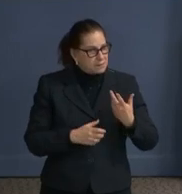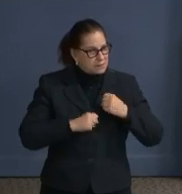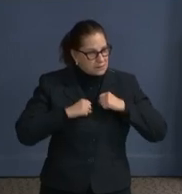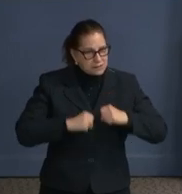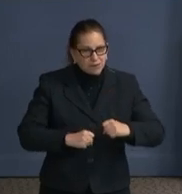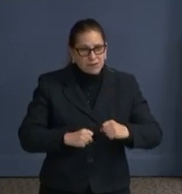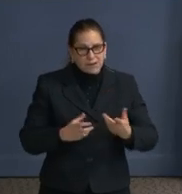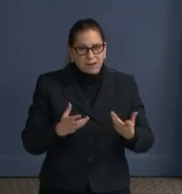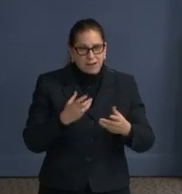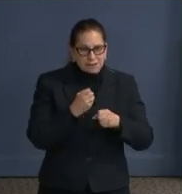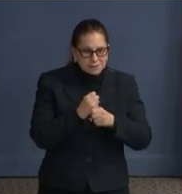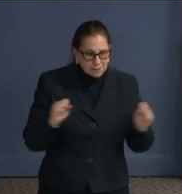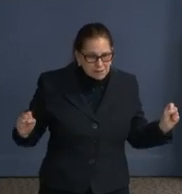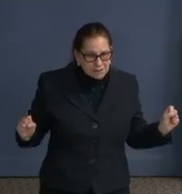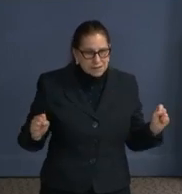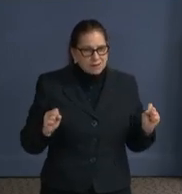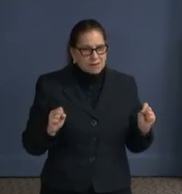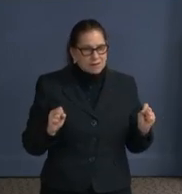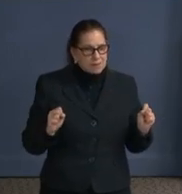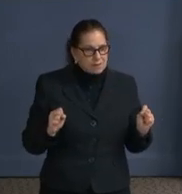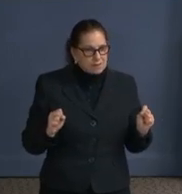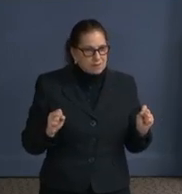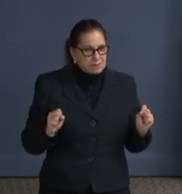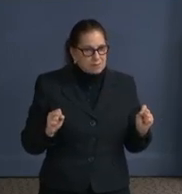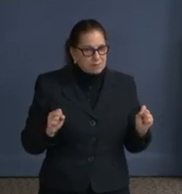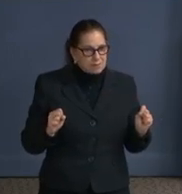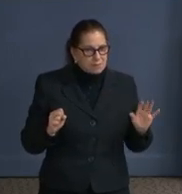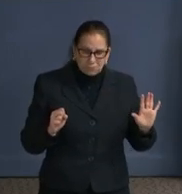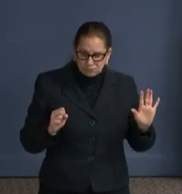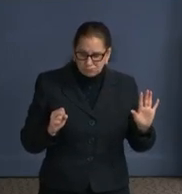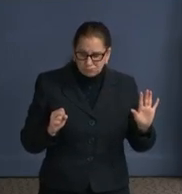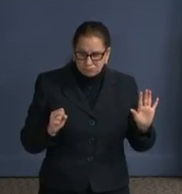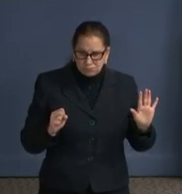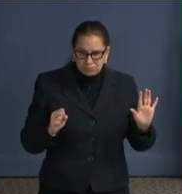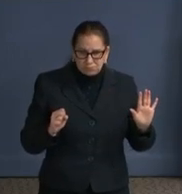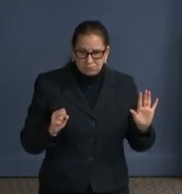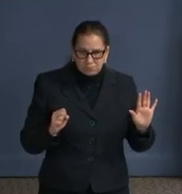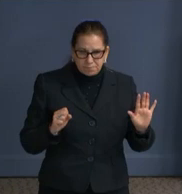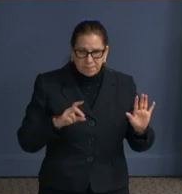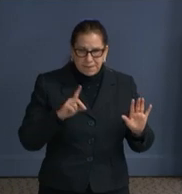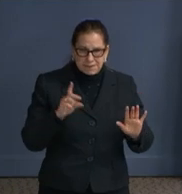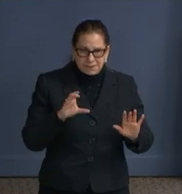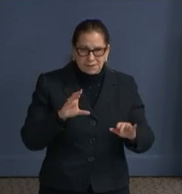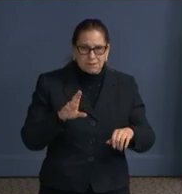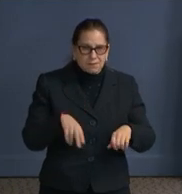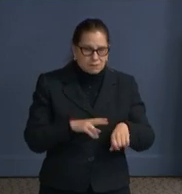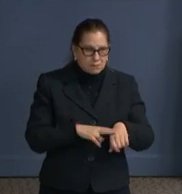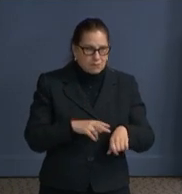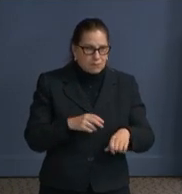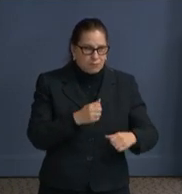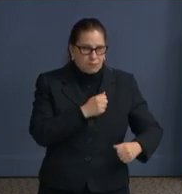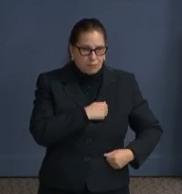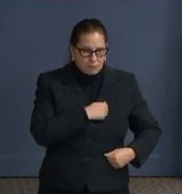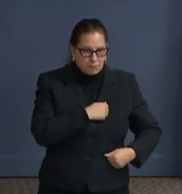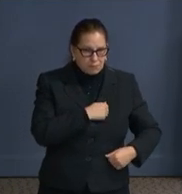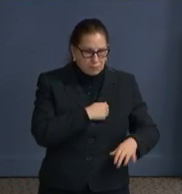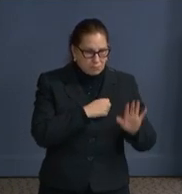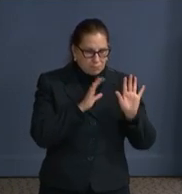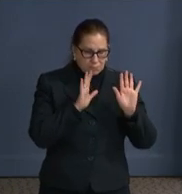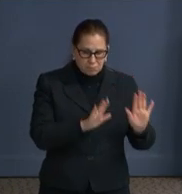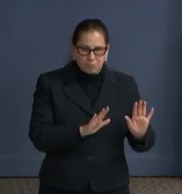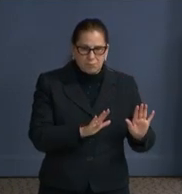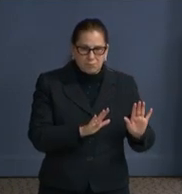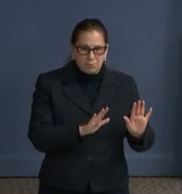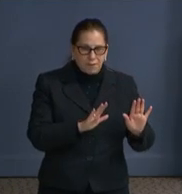won't go into my rant about, you know, how they're not actually the district's National Guard. So, but that's the first